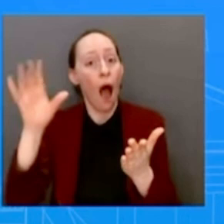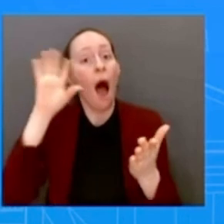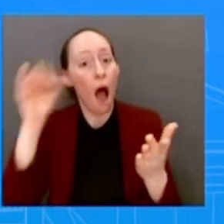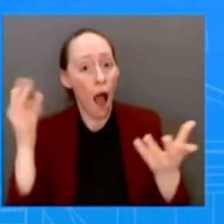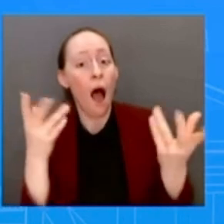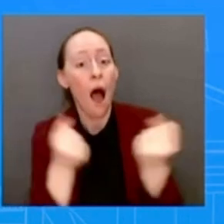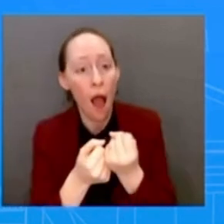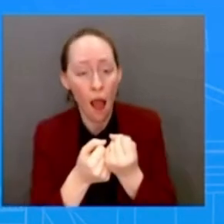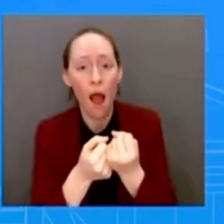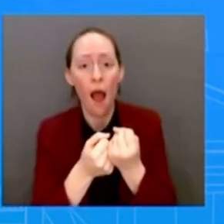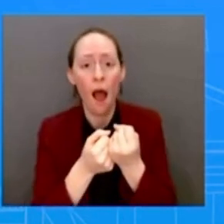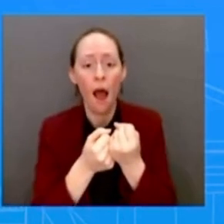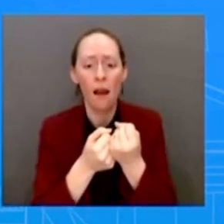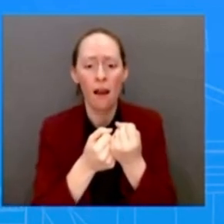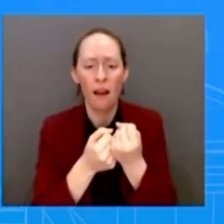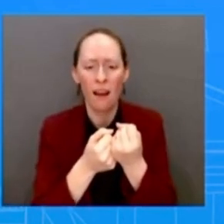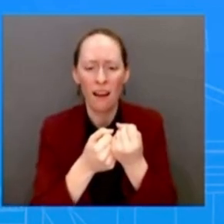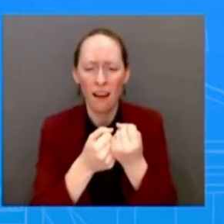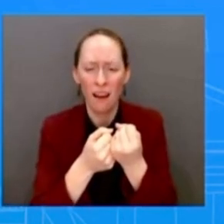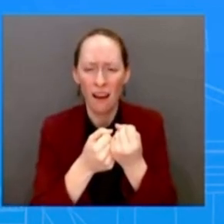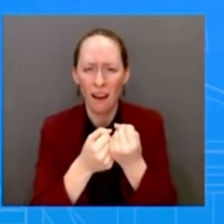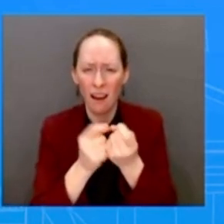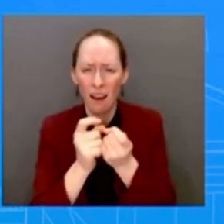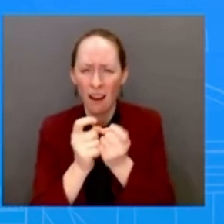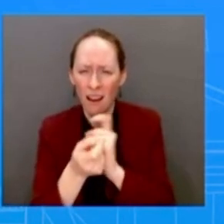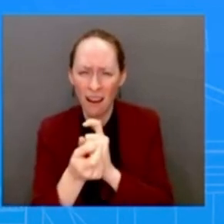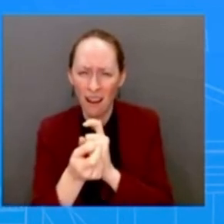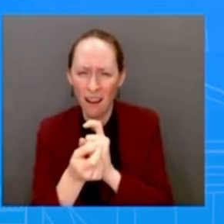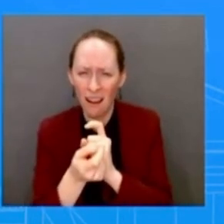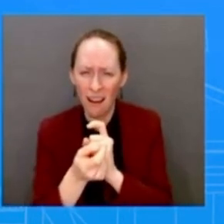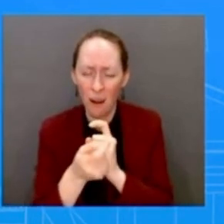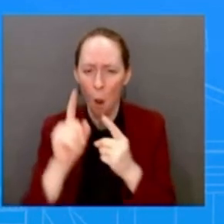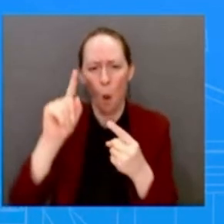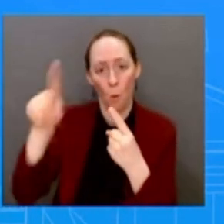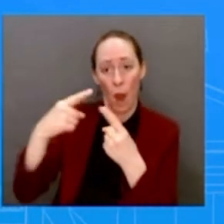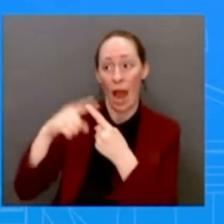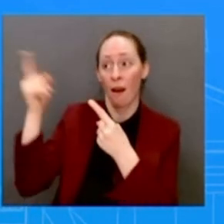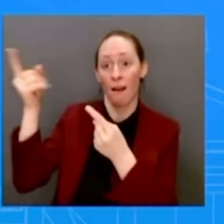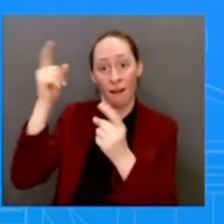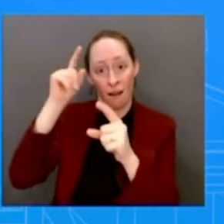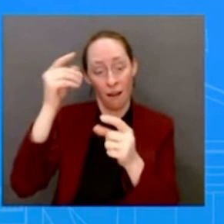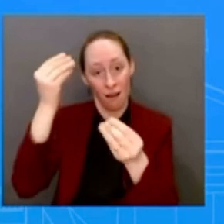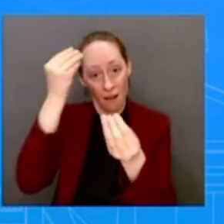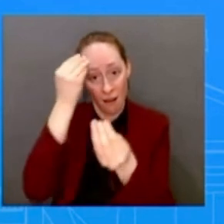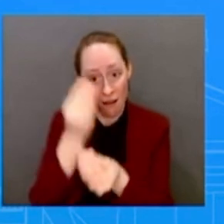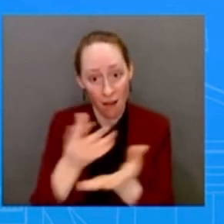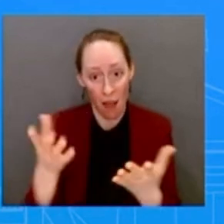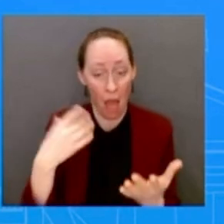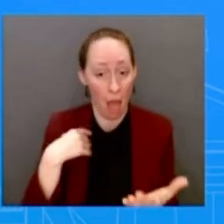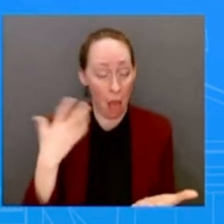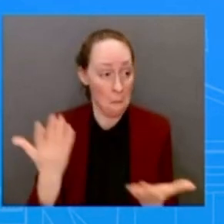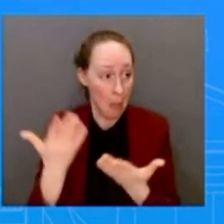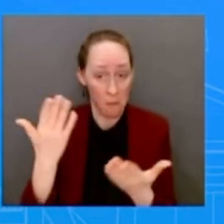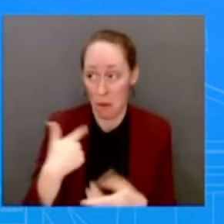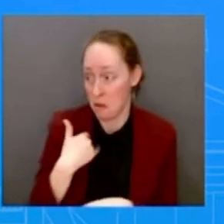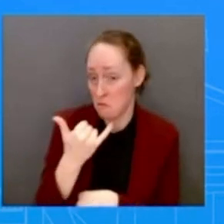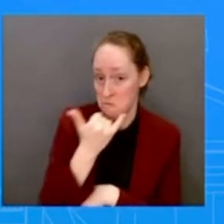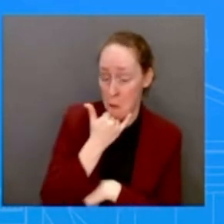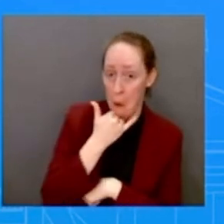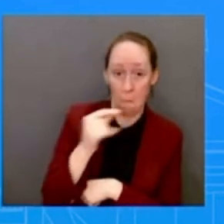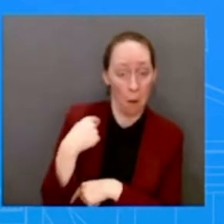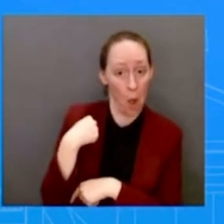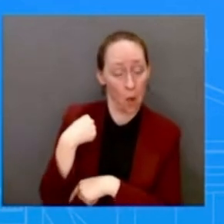released this app, I'm assuming, maybe incorrectly, that you were very aware of what the council was